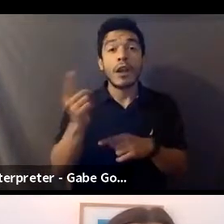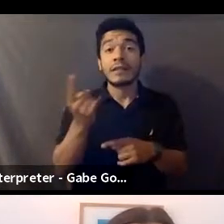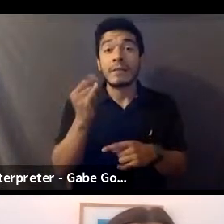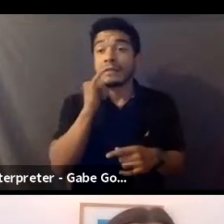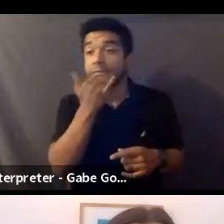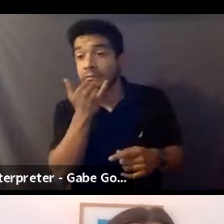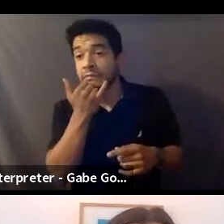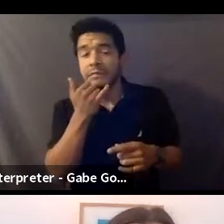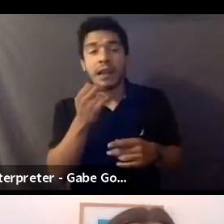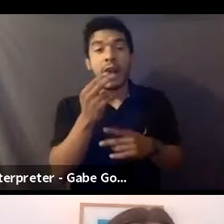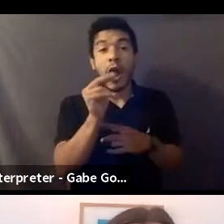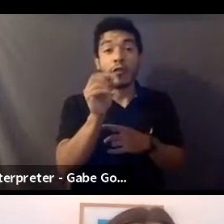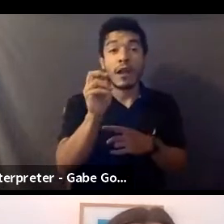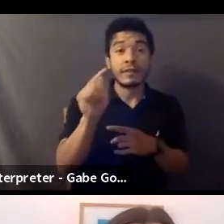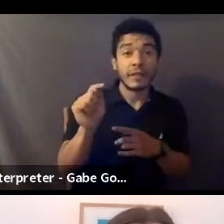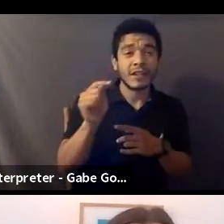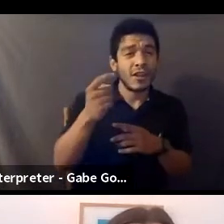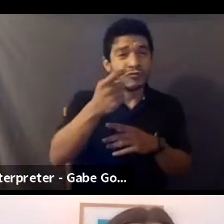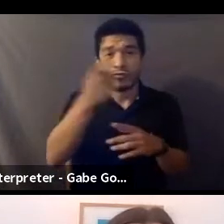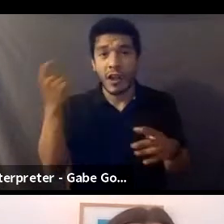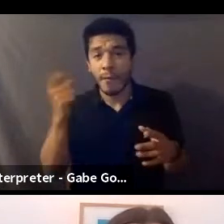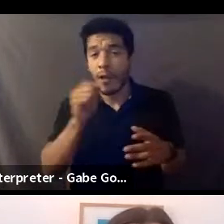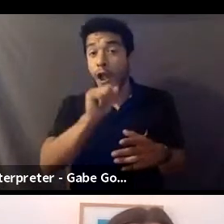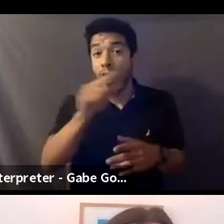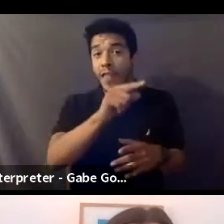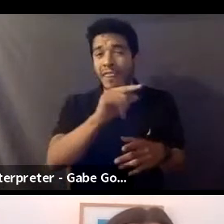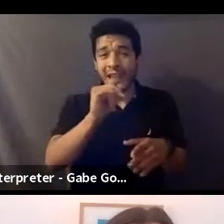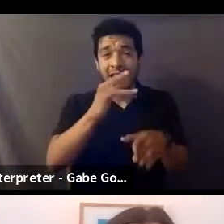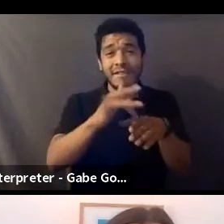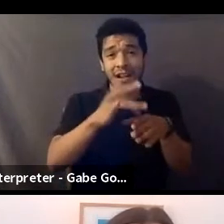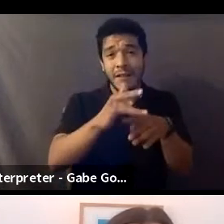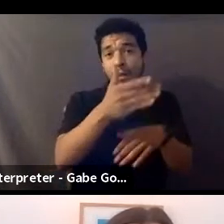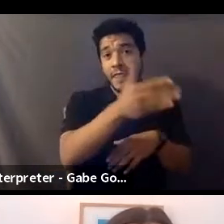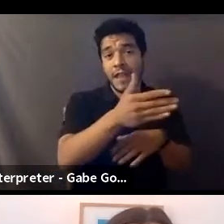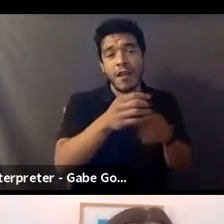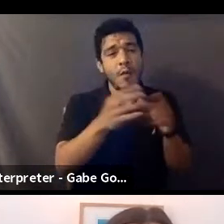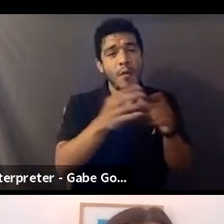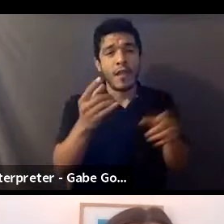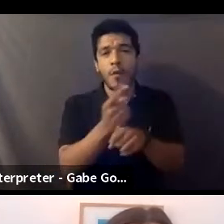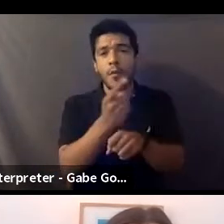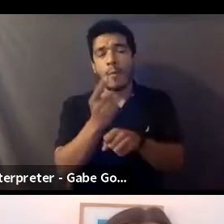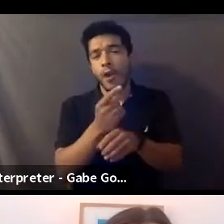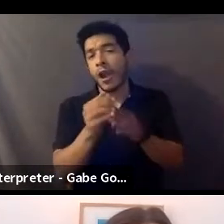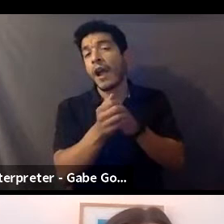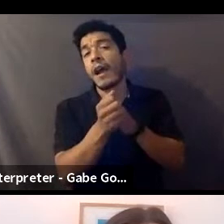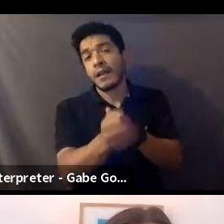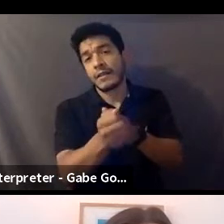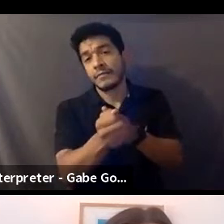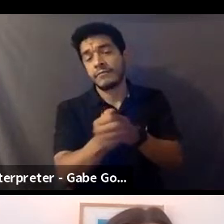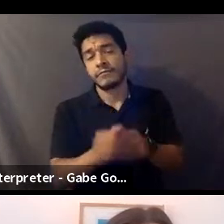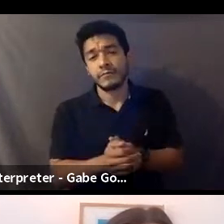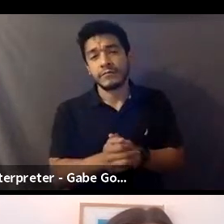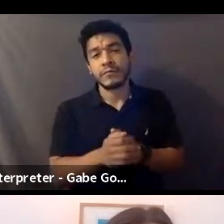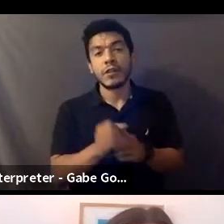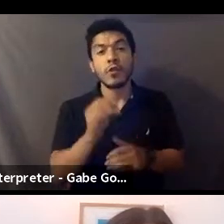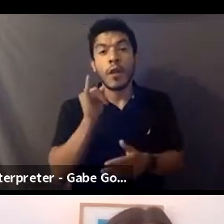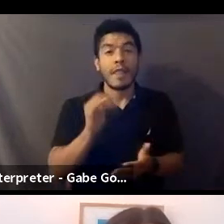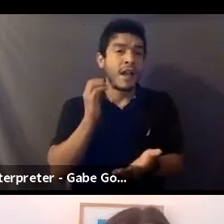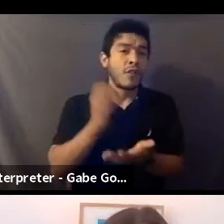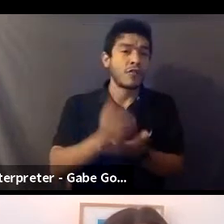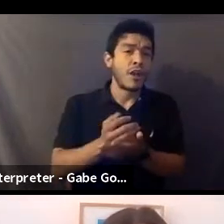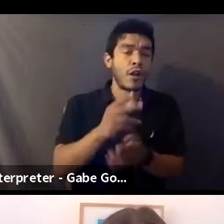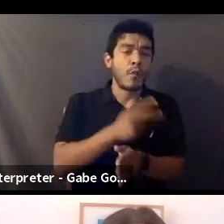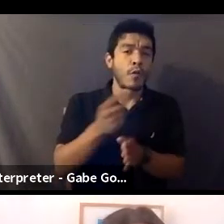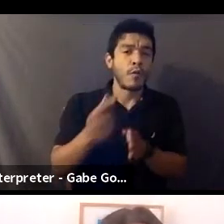harassment, trauma, all of that is available without proper guidance. So the accreditation program ensures